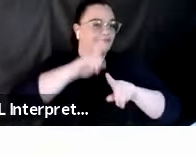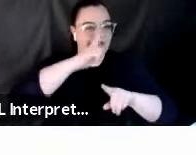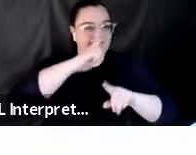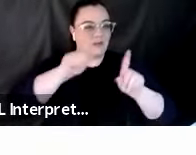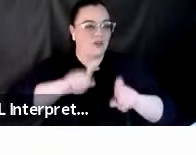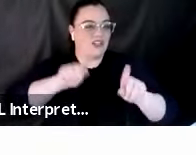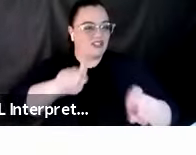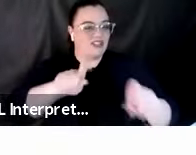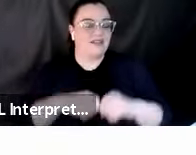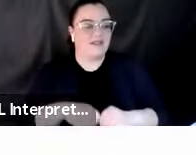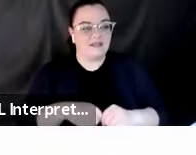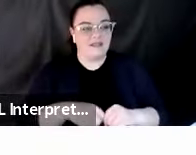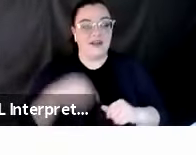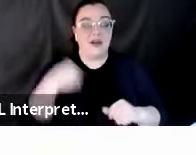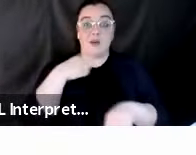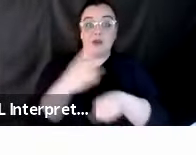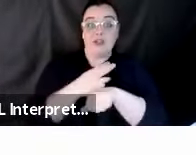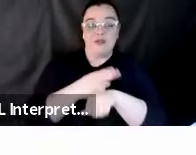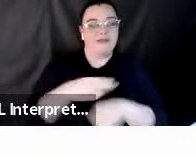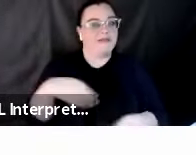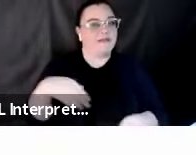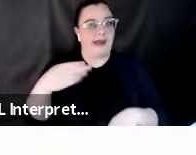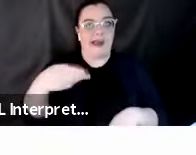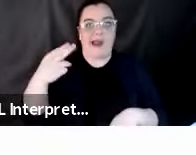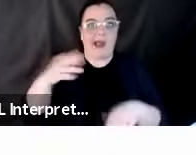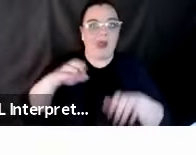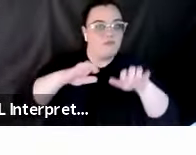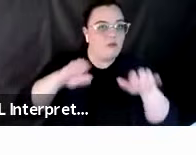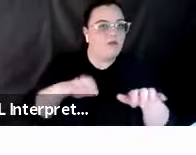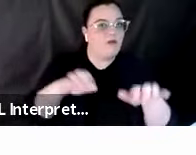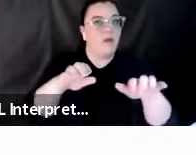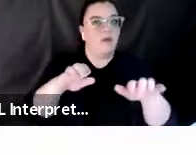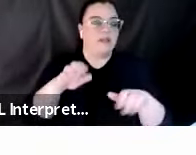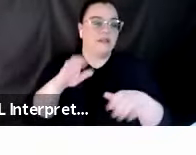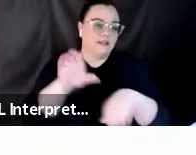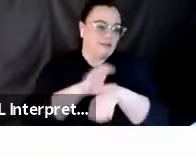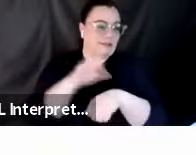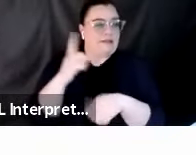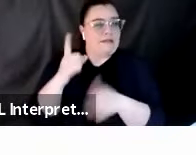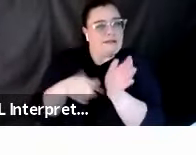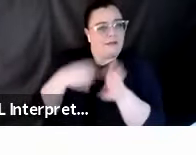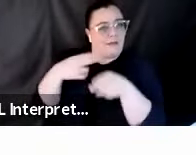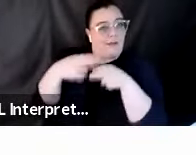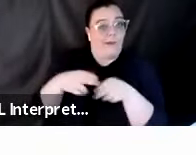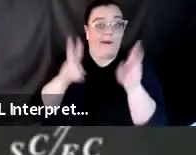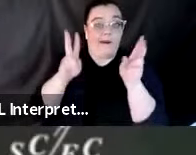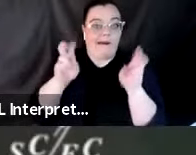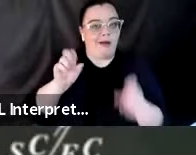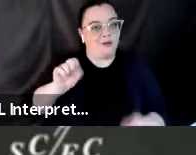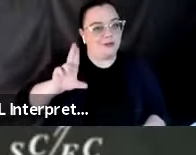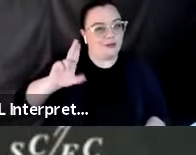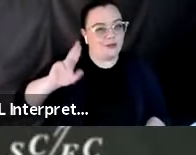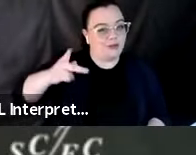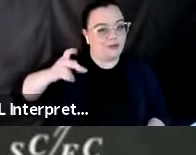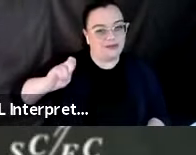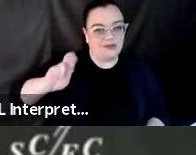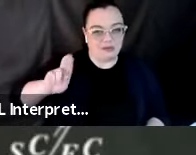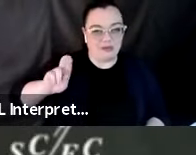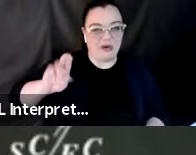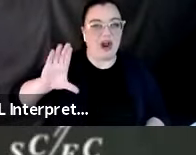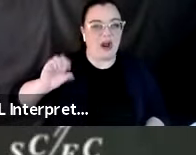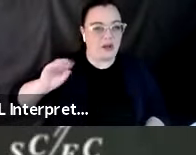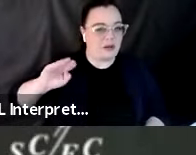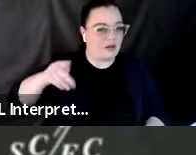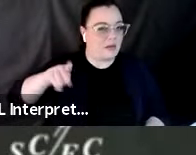computers or HPCs, what people sometimes refer to as super computers. Um, and we use them to run our simulations.